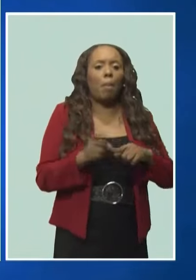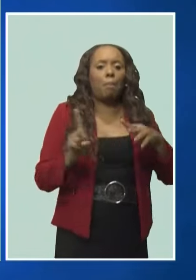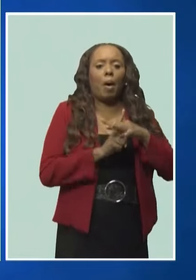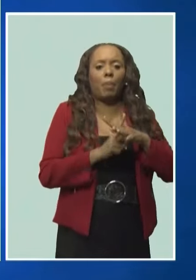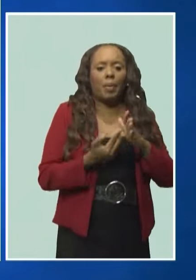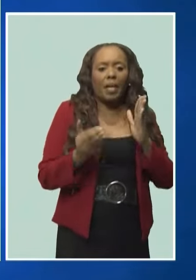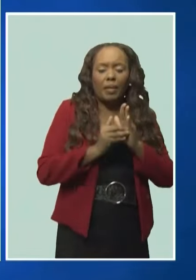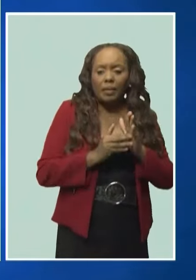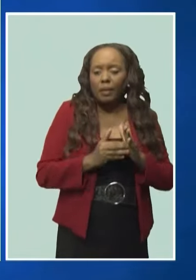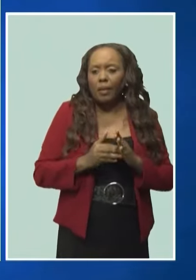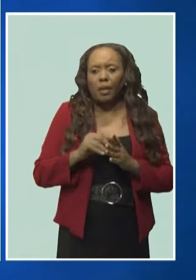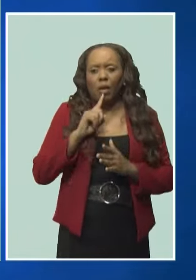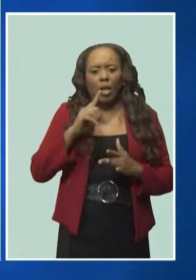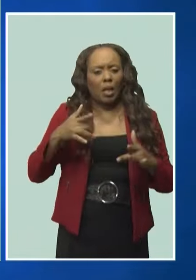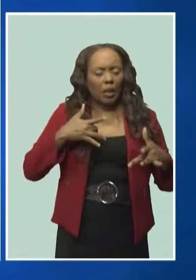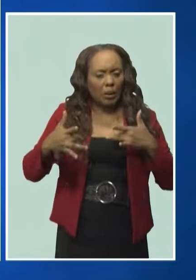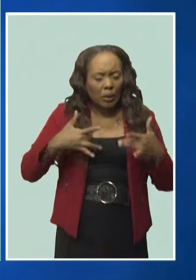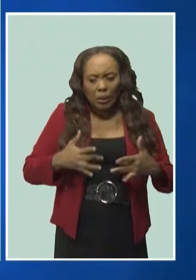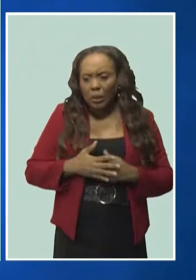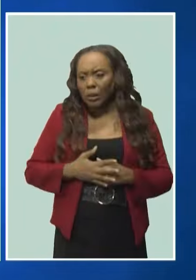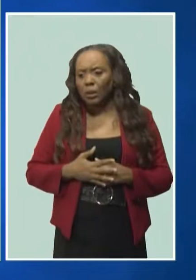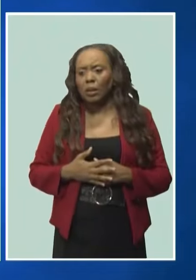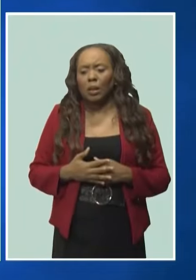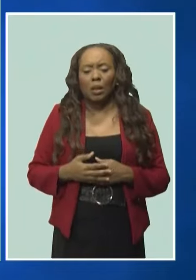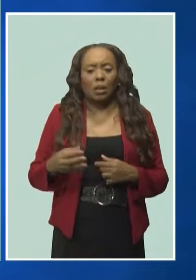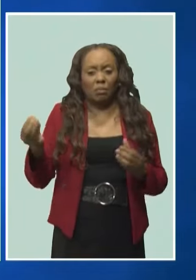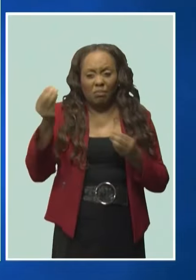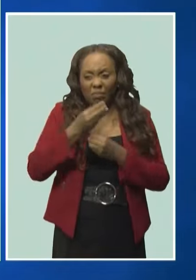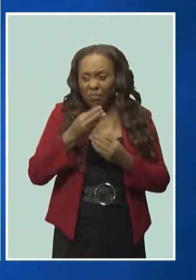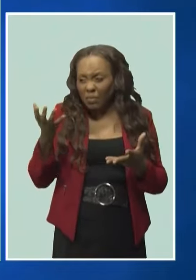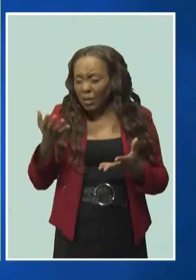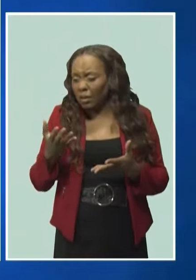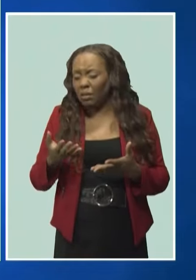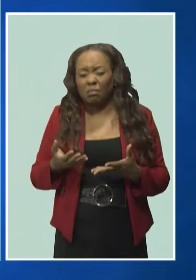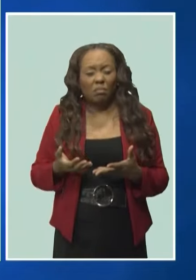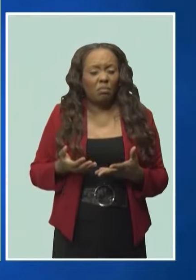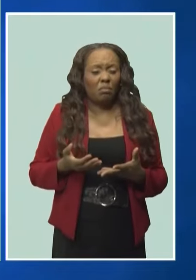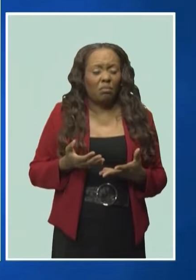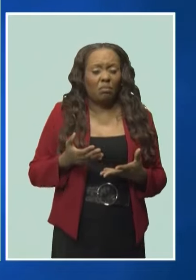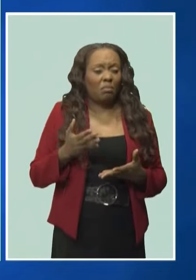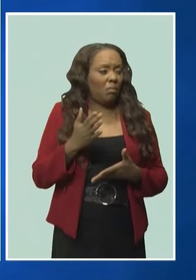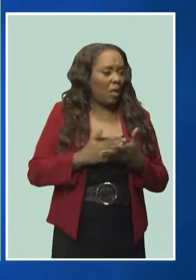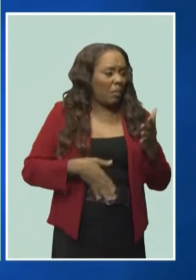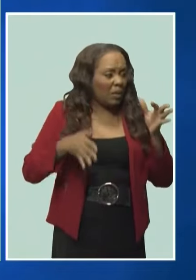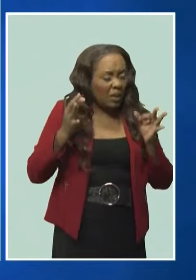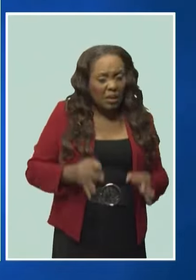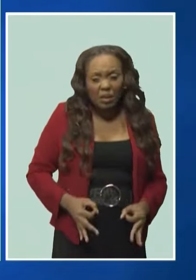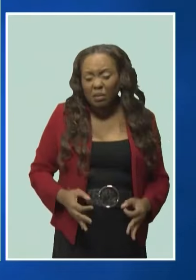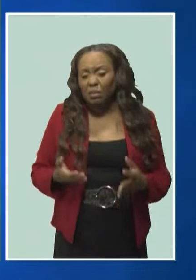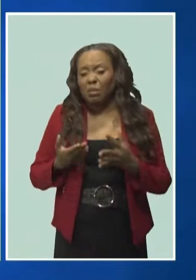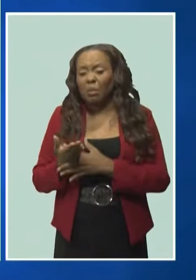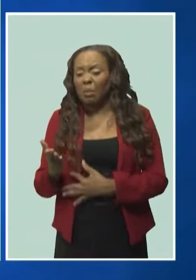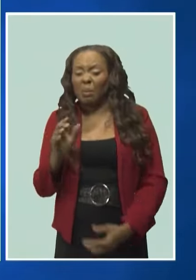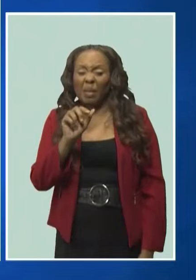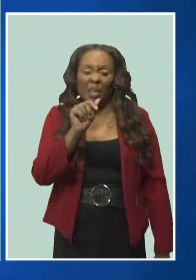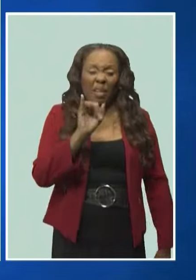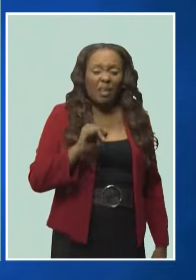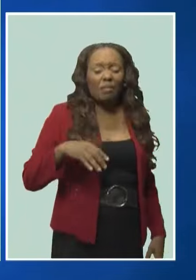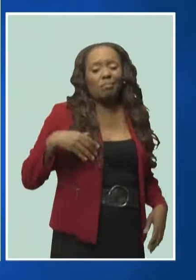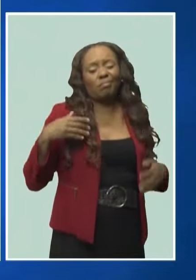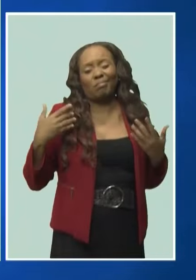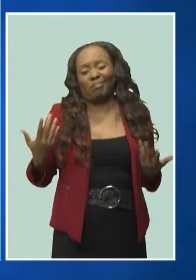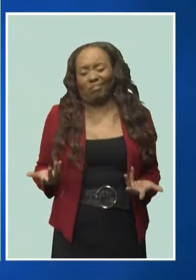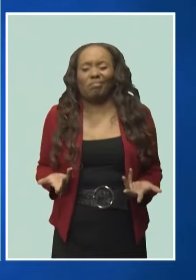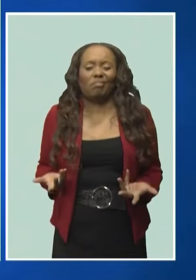concerned about that. We are also concerned about the information which is being kept, the decisions that are made for them through artificial intelligence. Now,